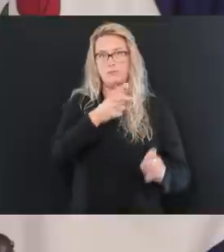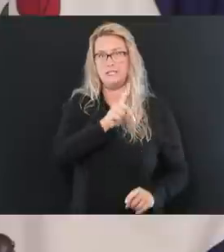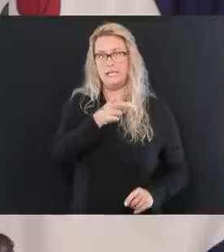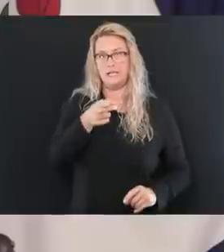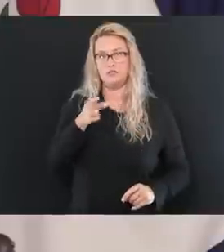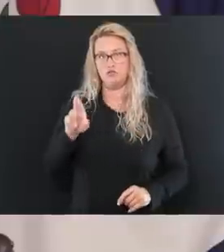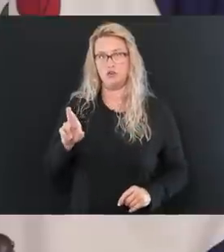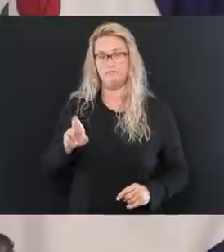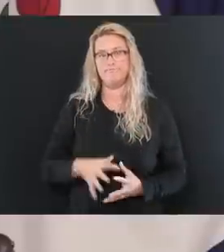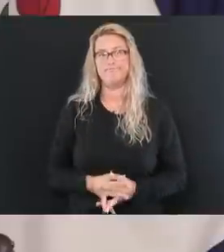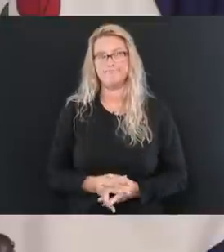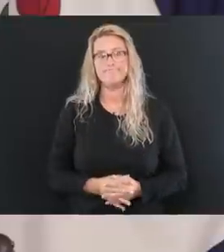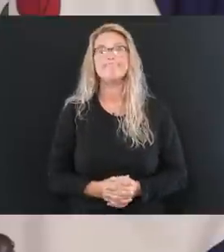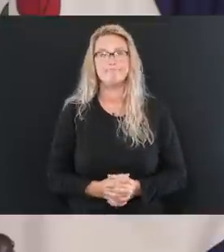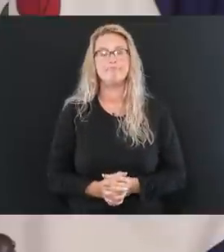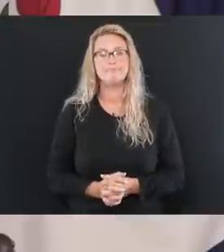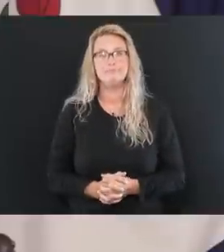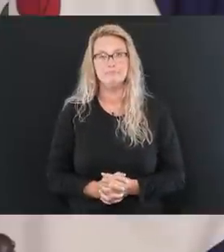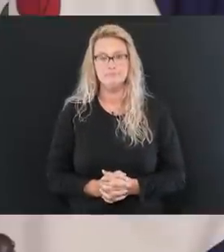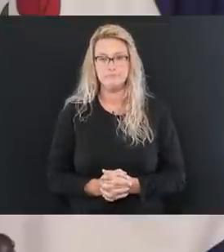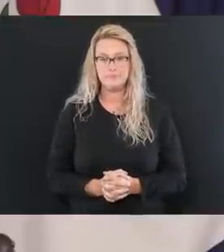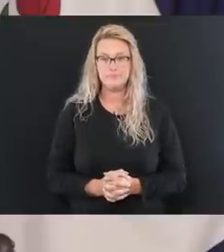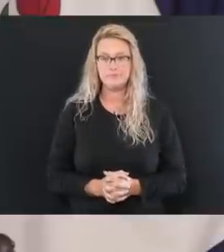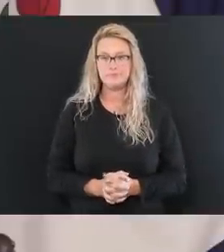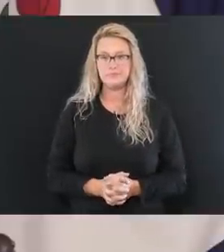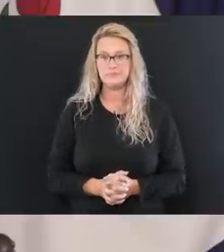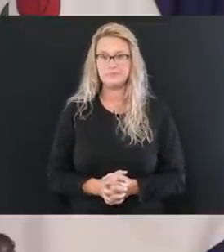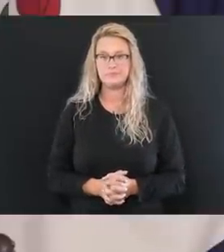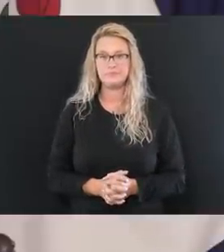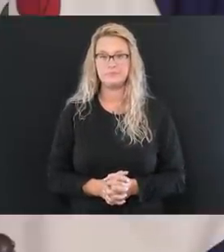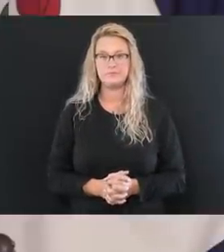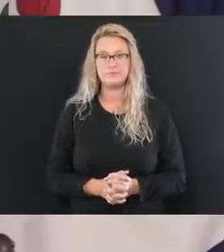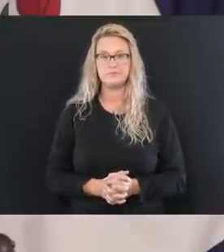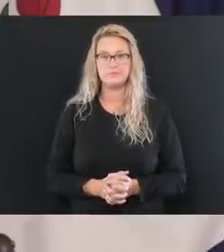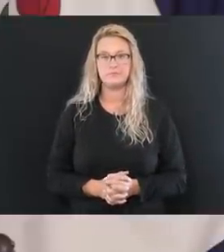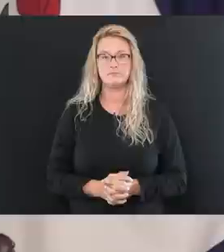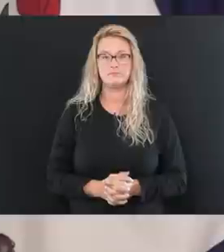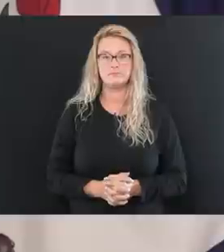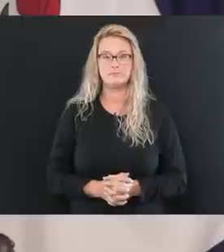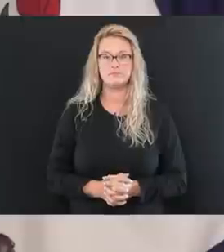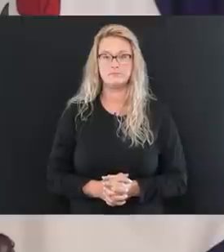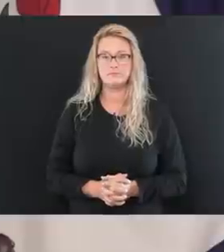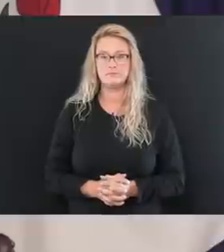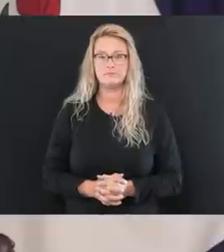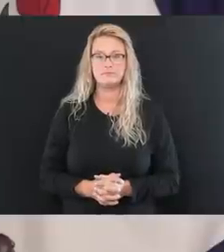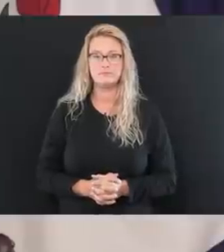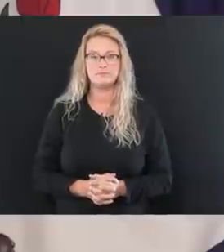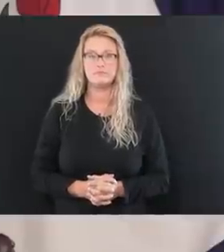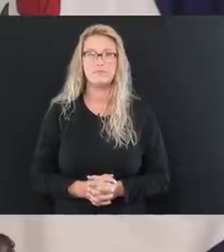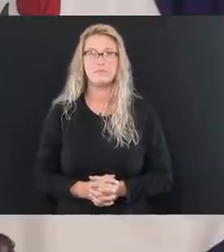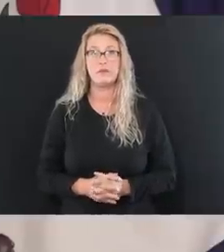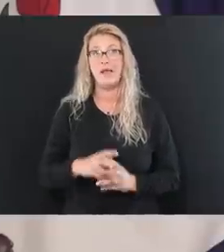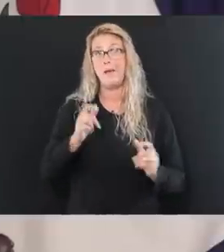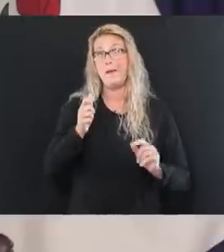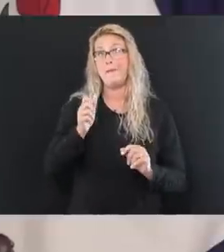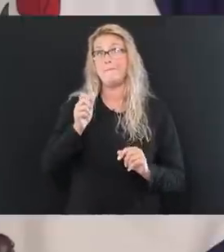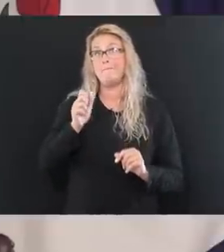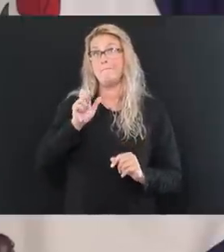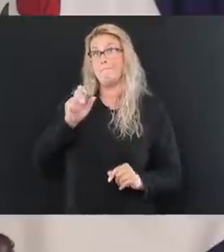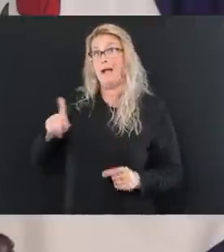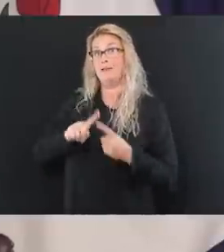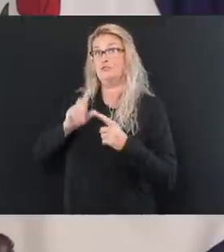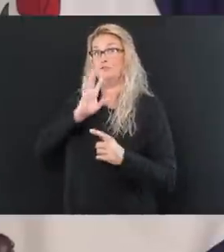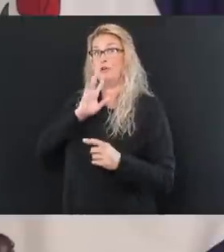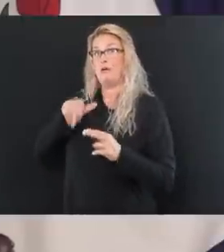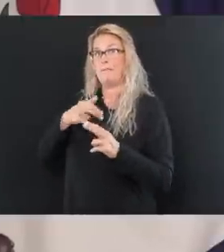So, you know, now, going back to Kanawha County, I would say, just as point blank as I can